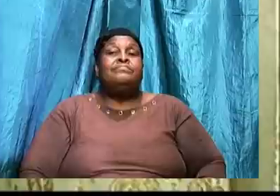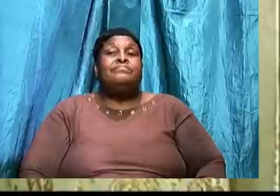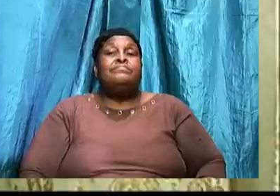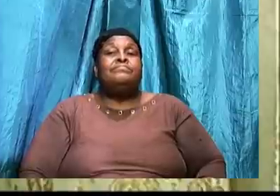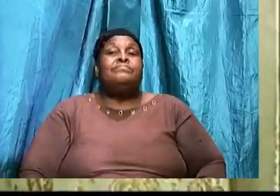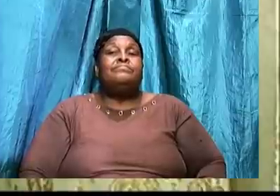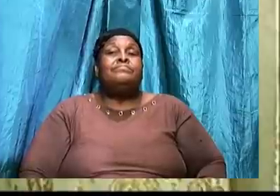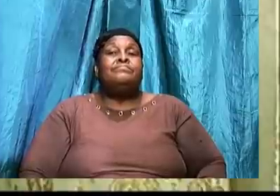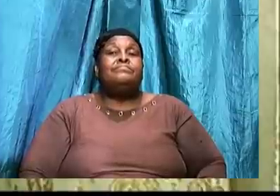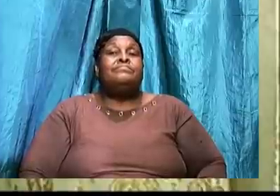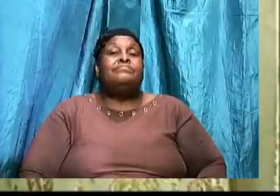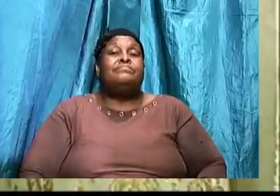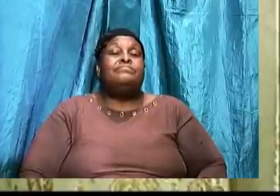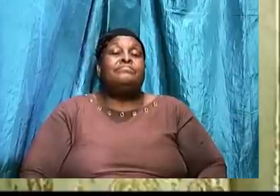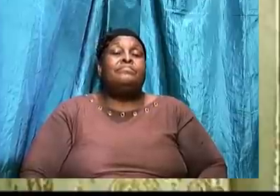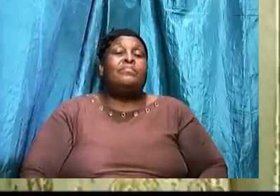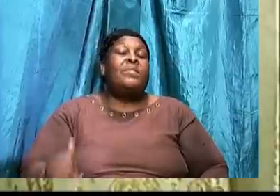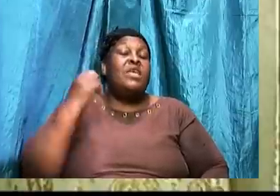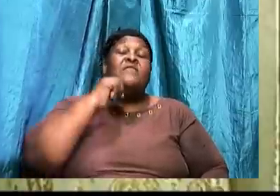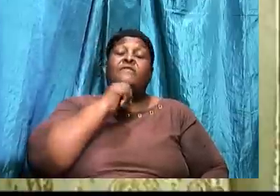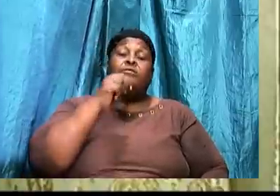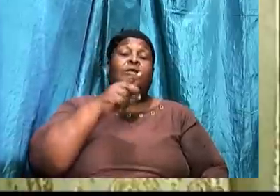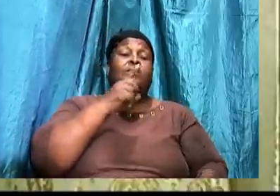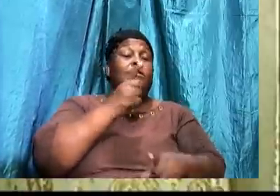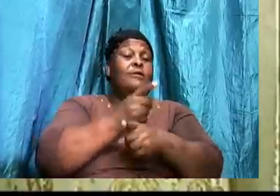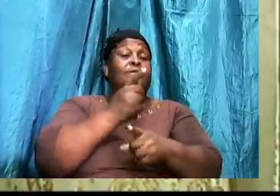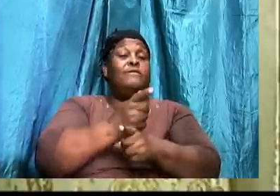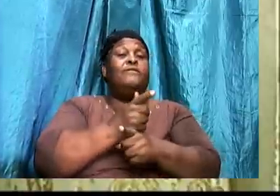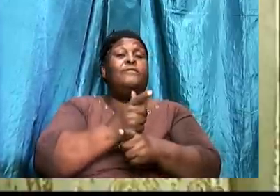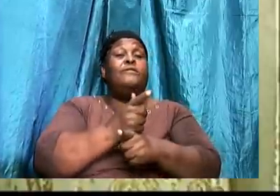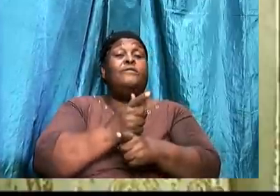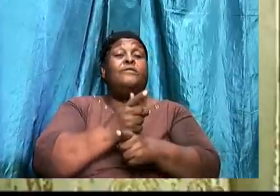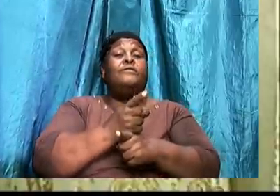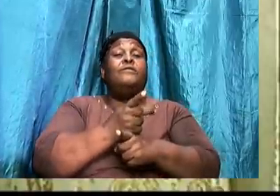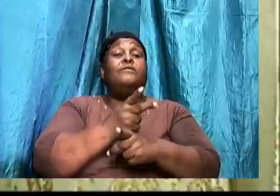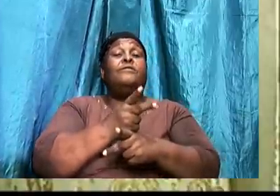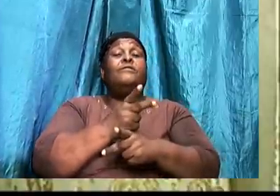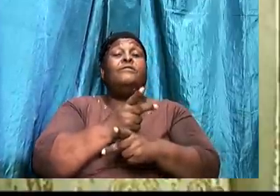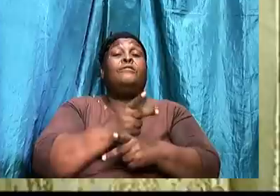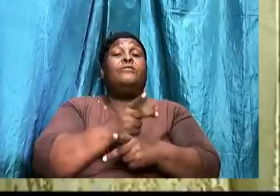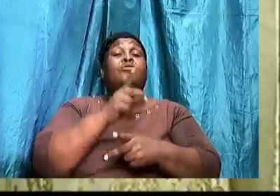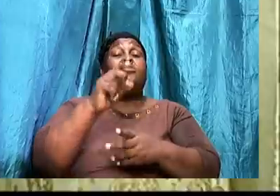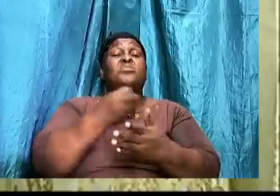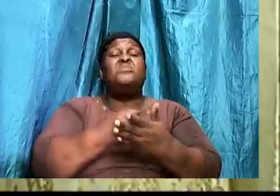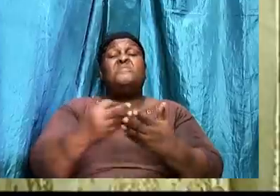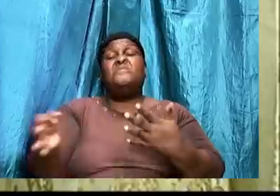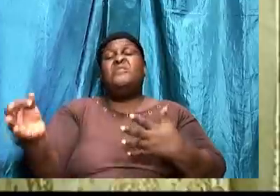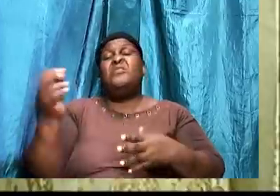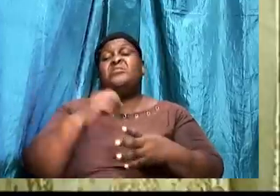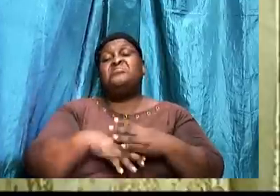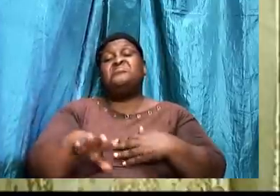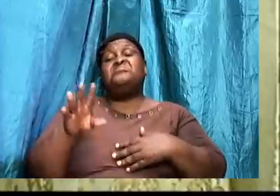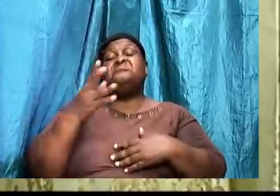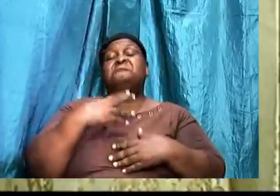And if you are not careful. You will fall into depression.